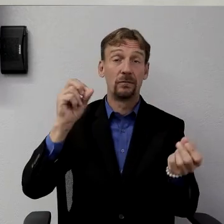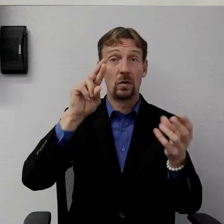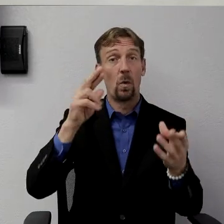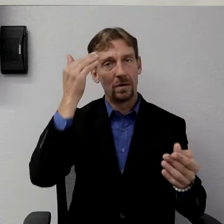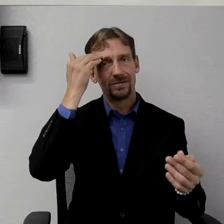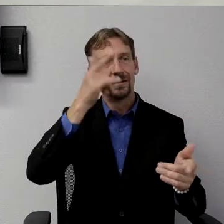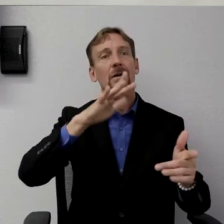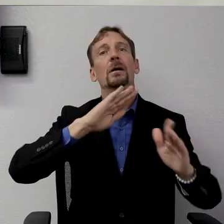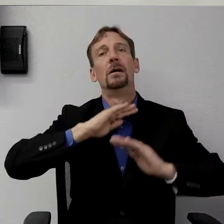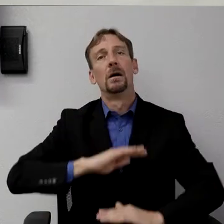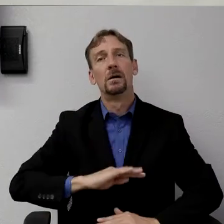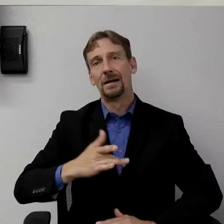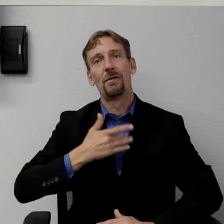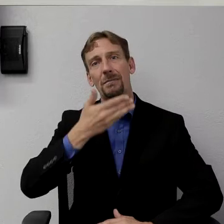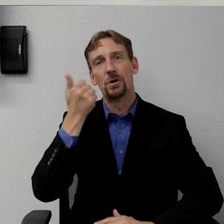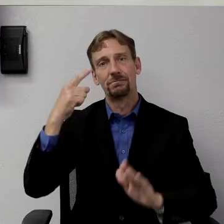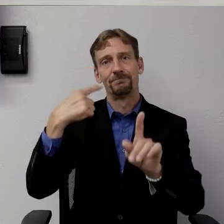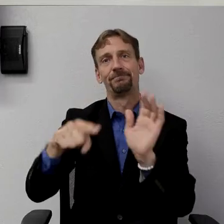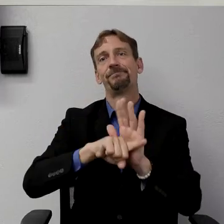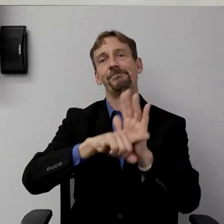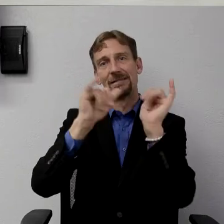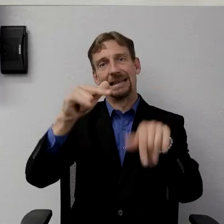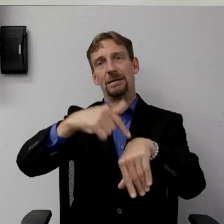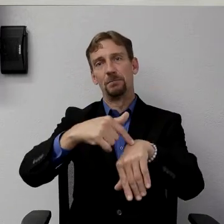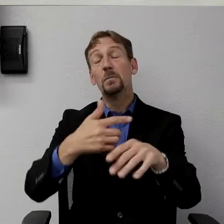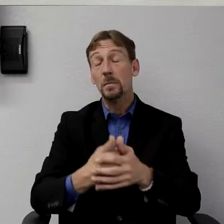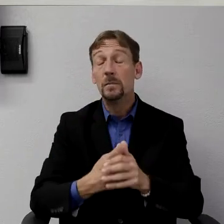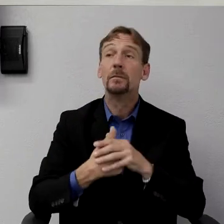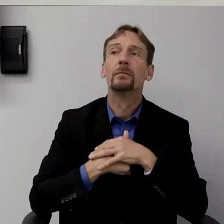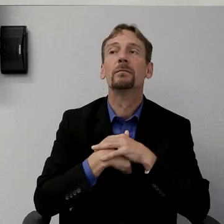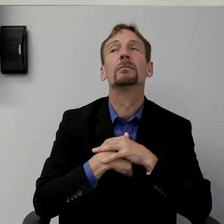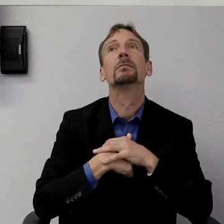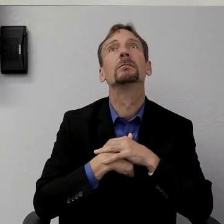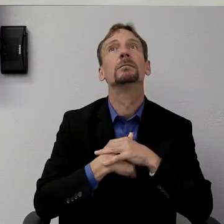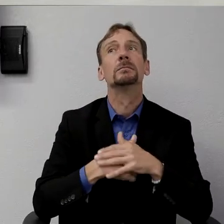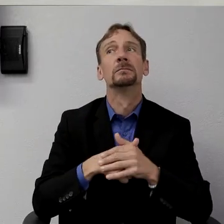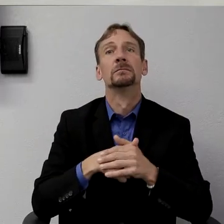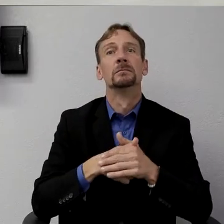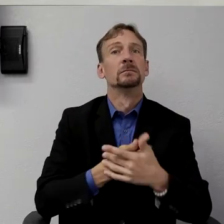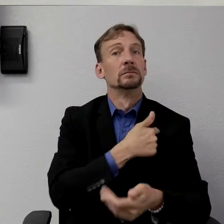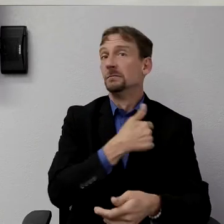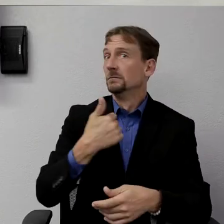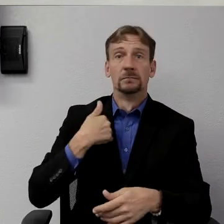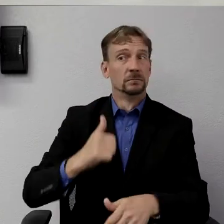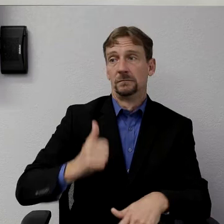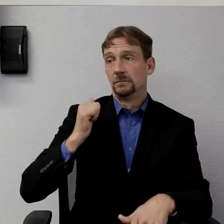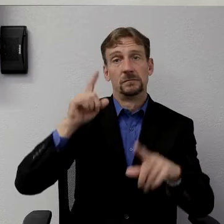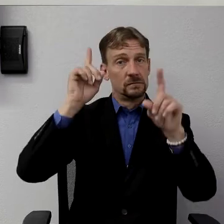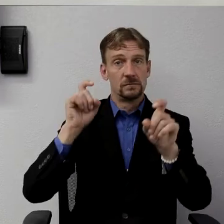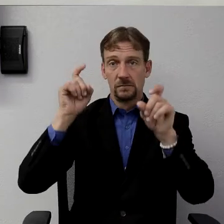negative at that point. So we will not be testing asymptomatic